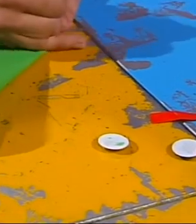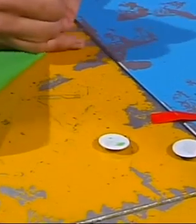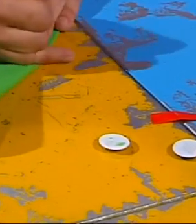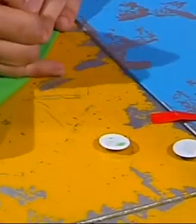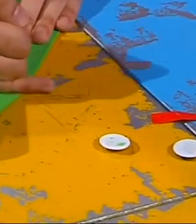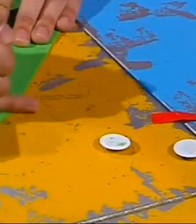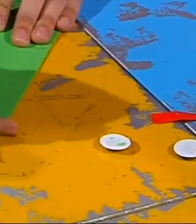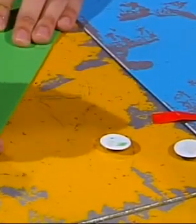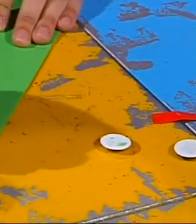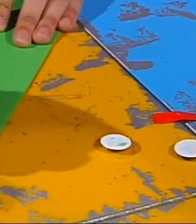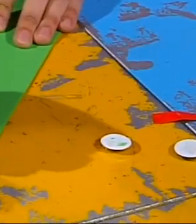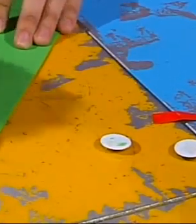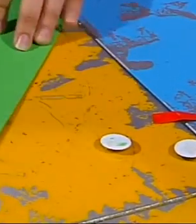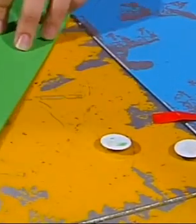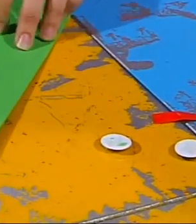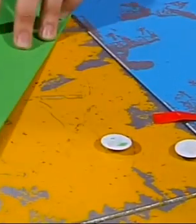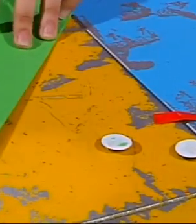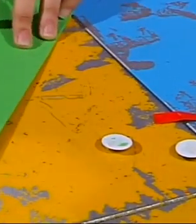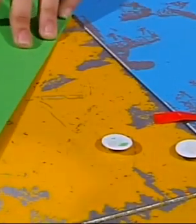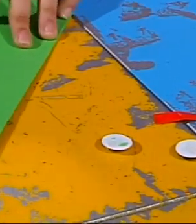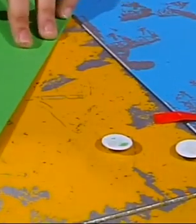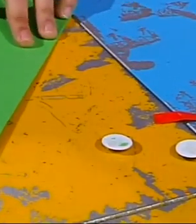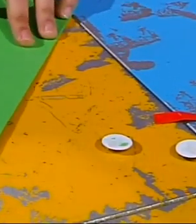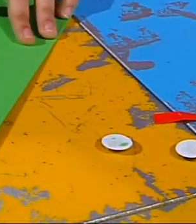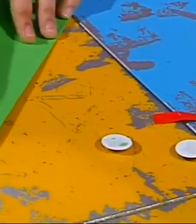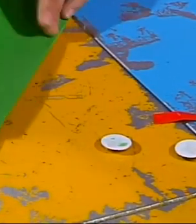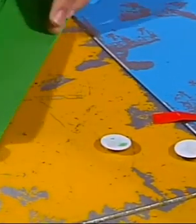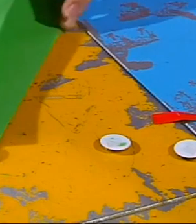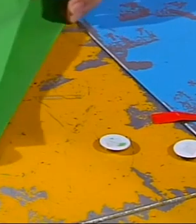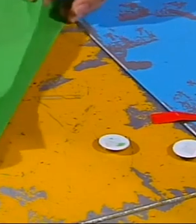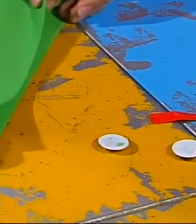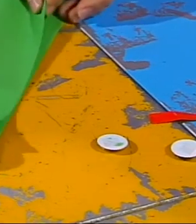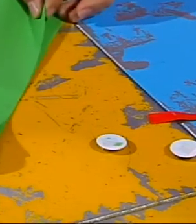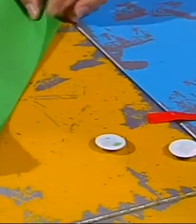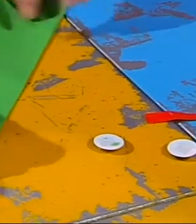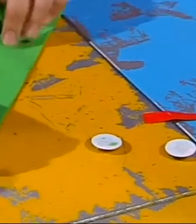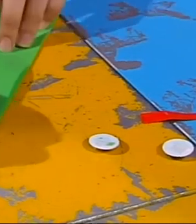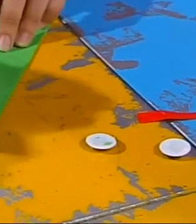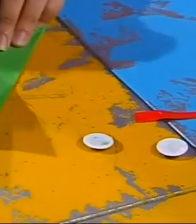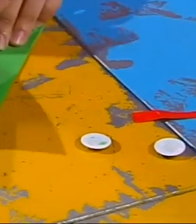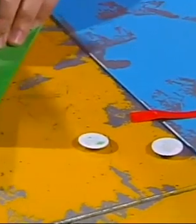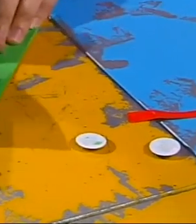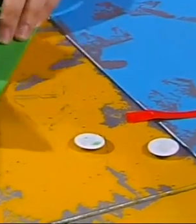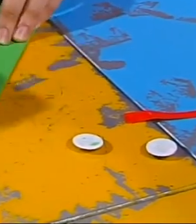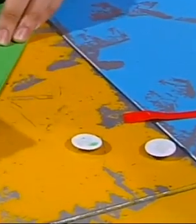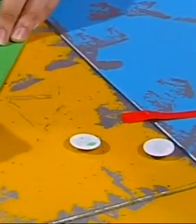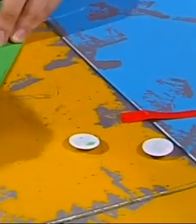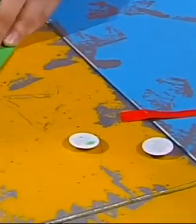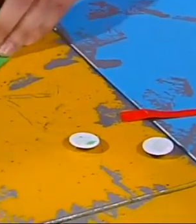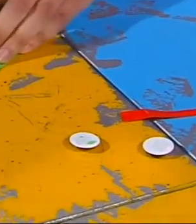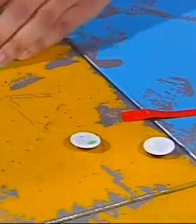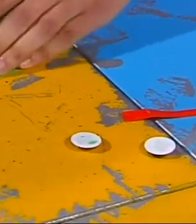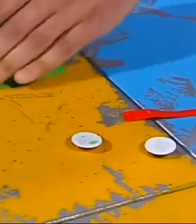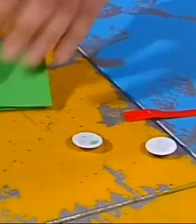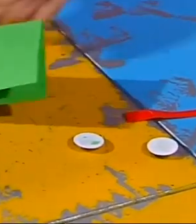side a third of the way. You can get a grown-up to help you with this. And then fold the other side over like this.